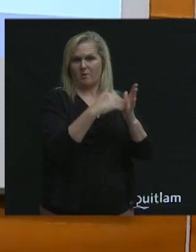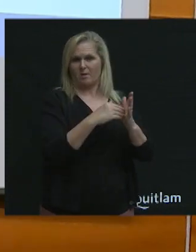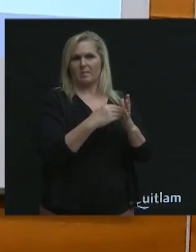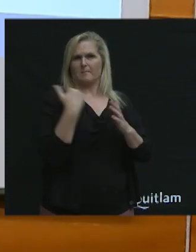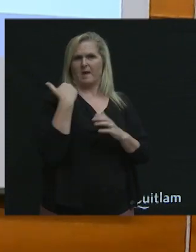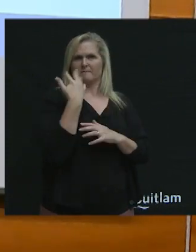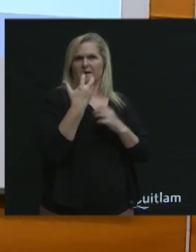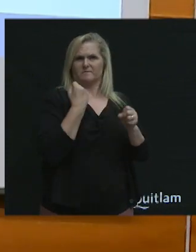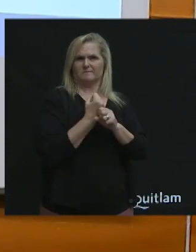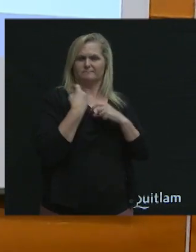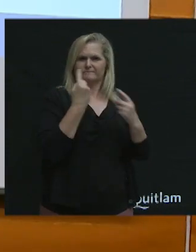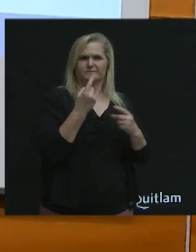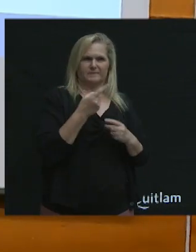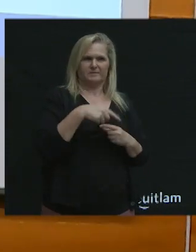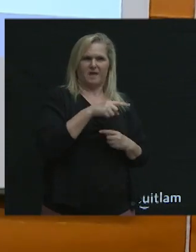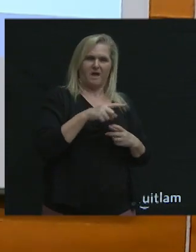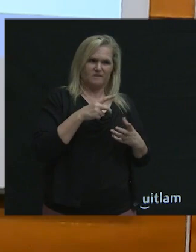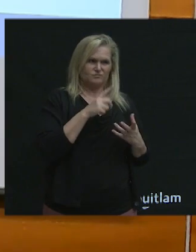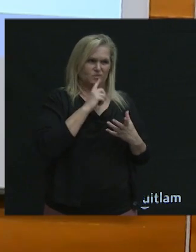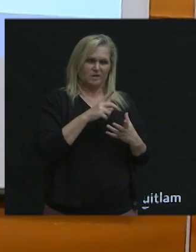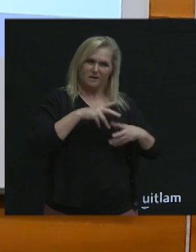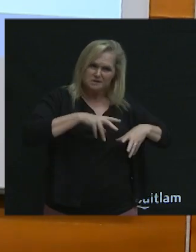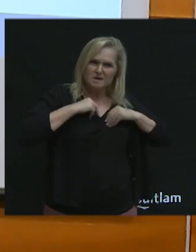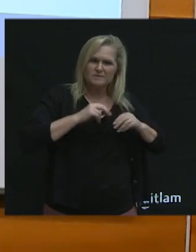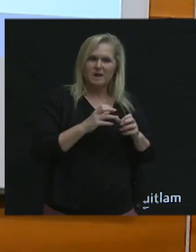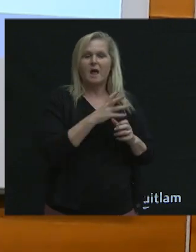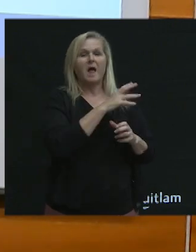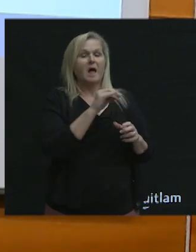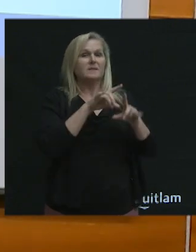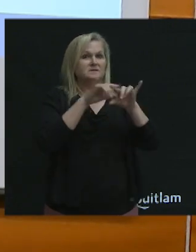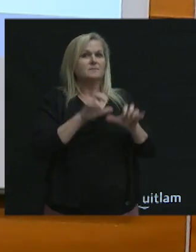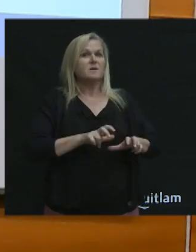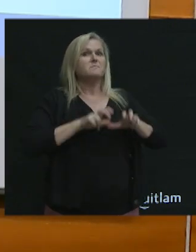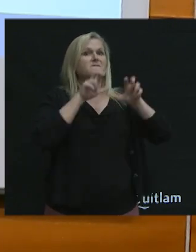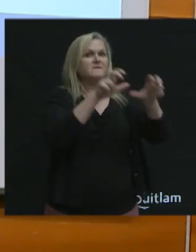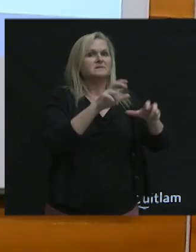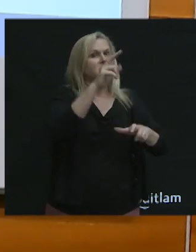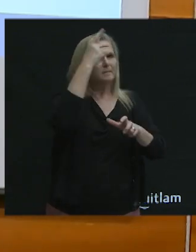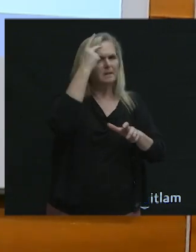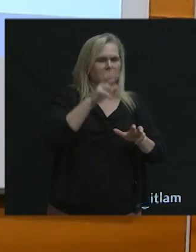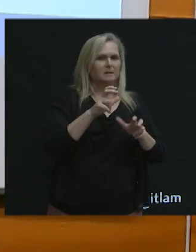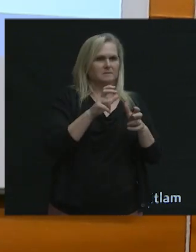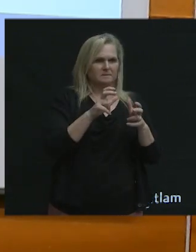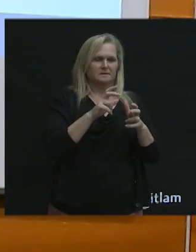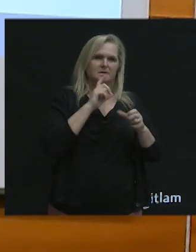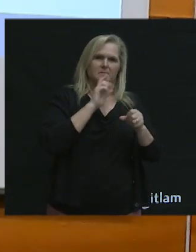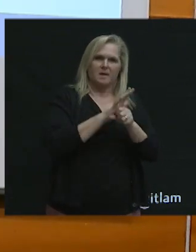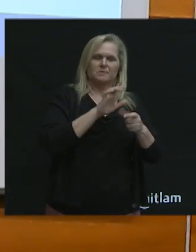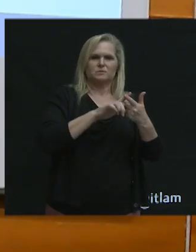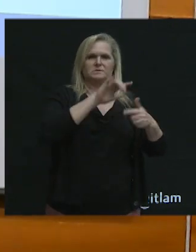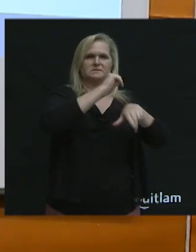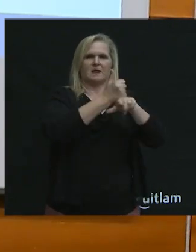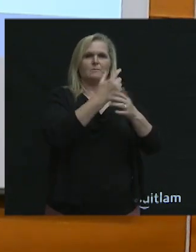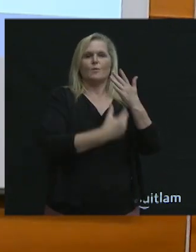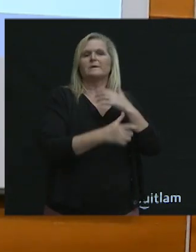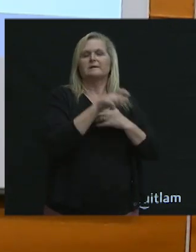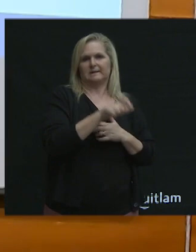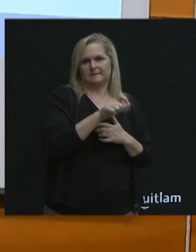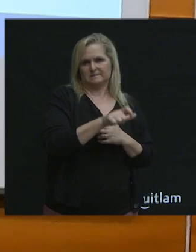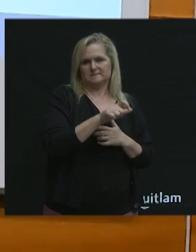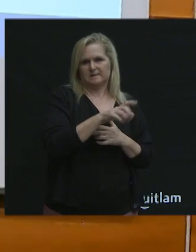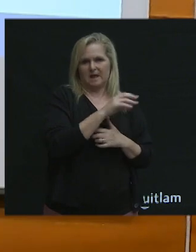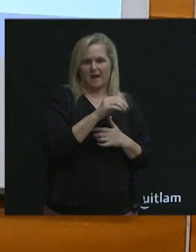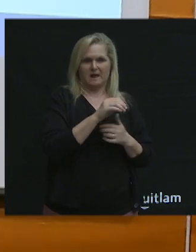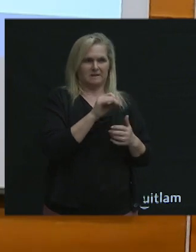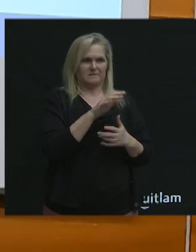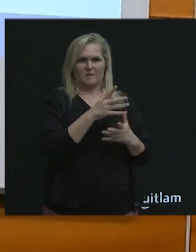five years, just incessant sort of investment and commitment, political commitment, to building out what they know needs to happen if they're